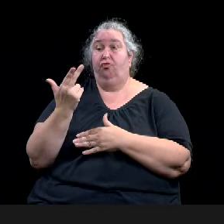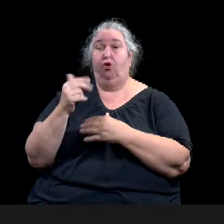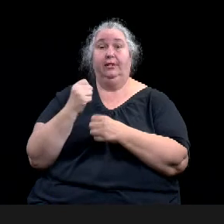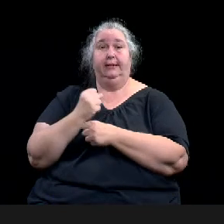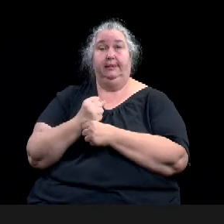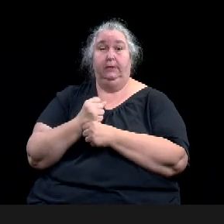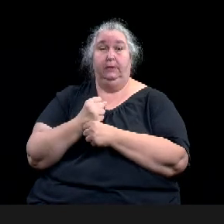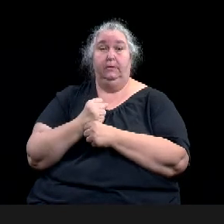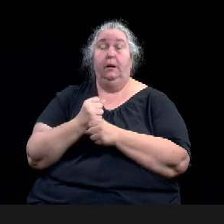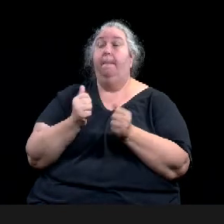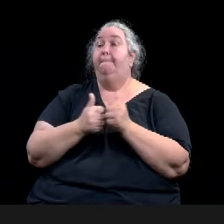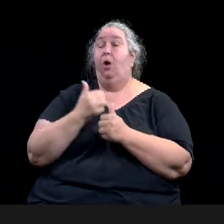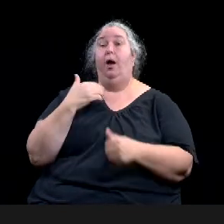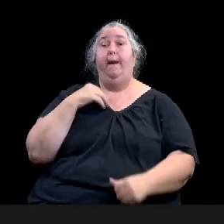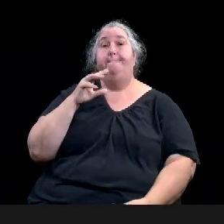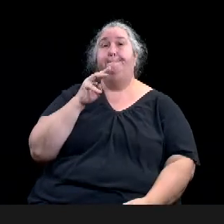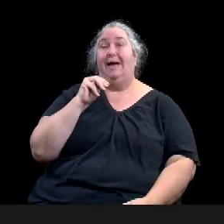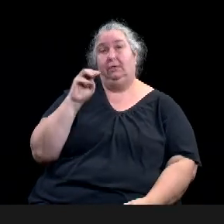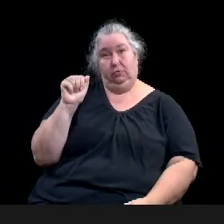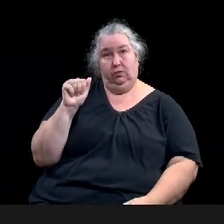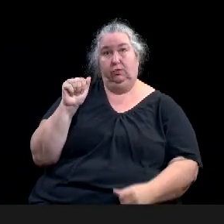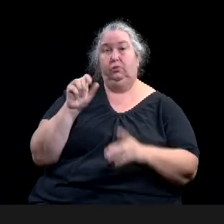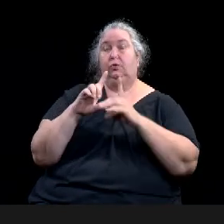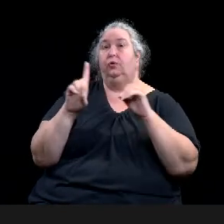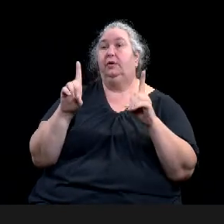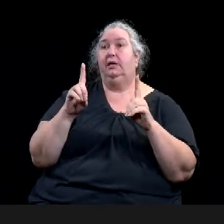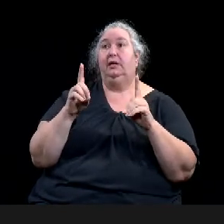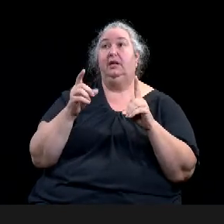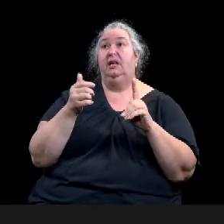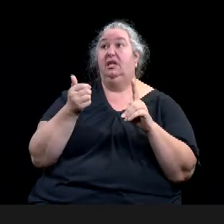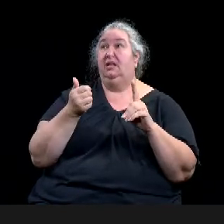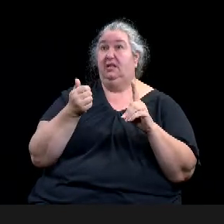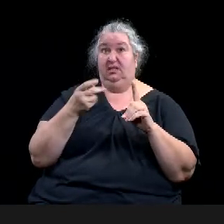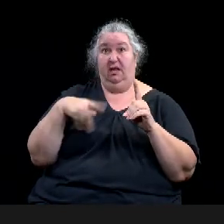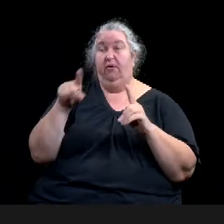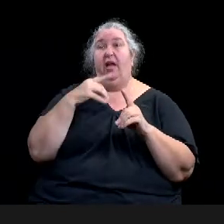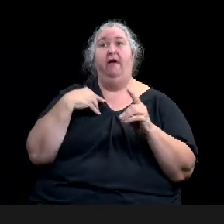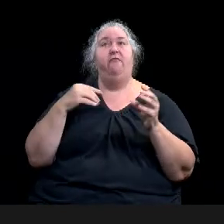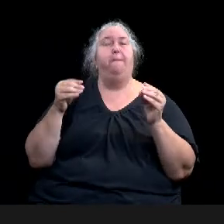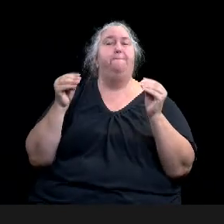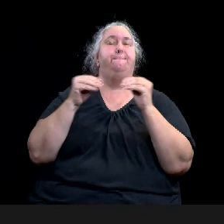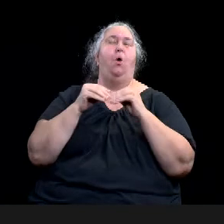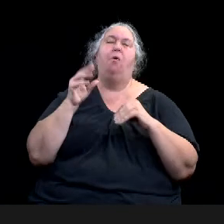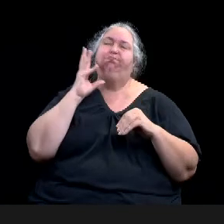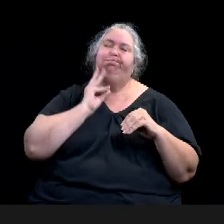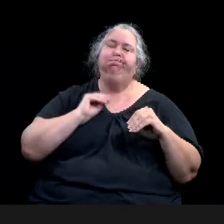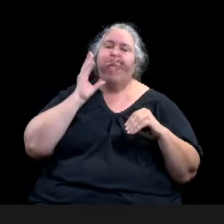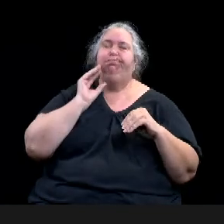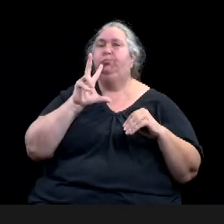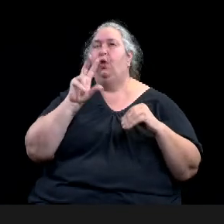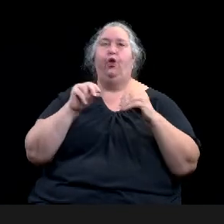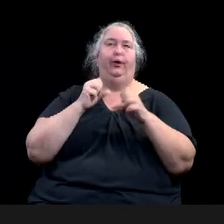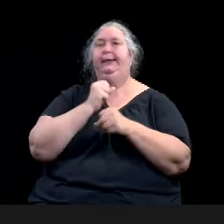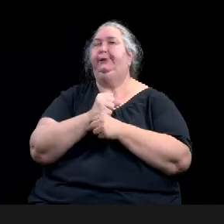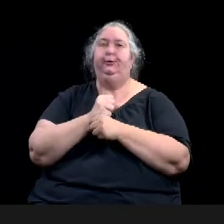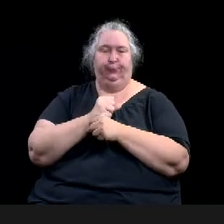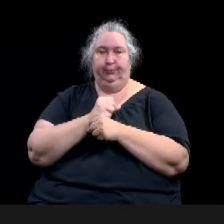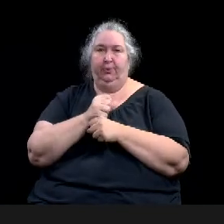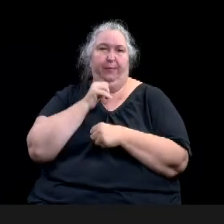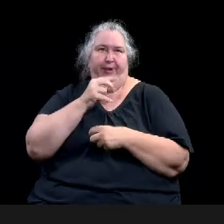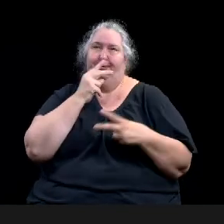see that quite honestly, very often. Um, the work is respected. It's studied for, it's been studied for the new